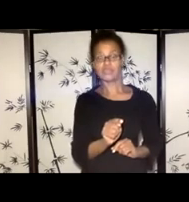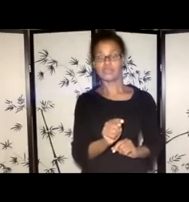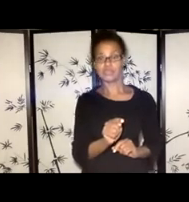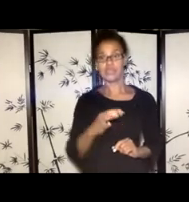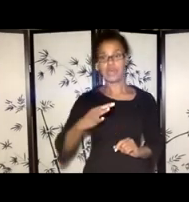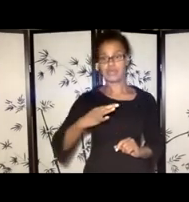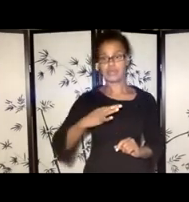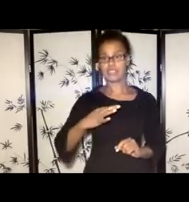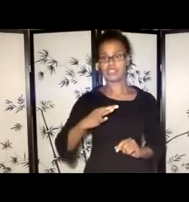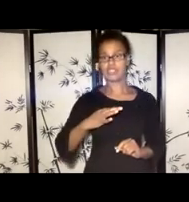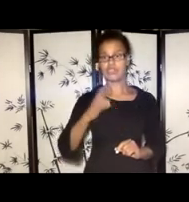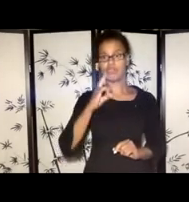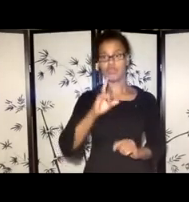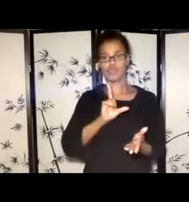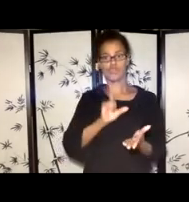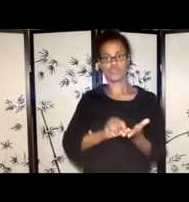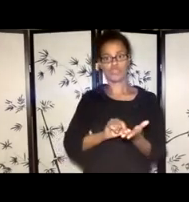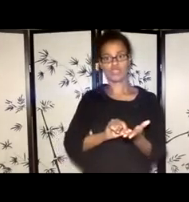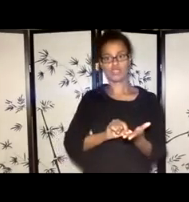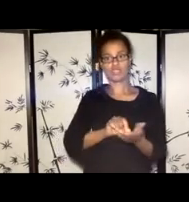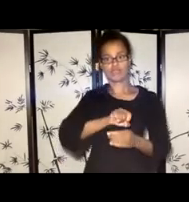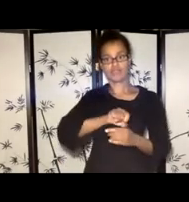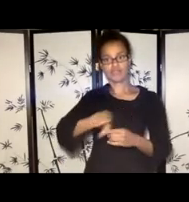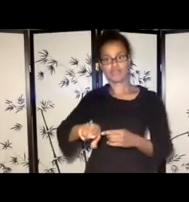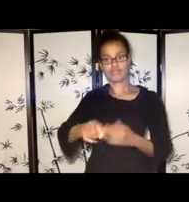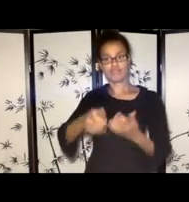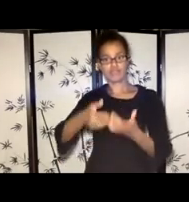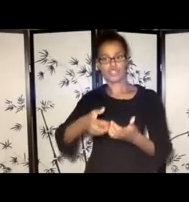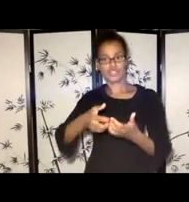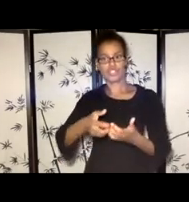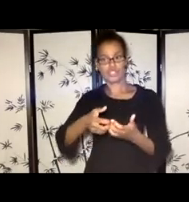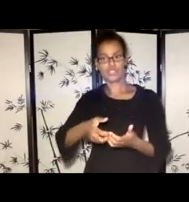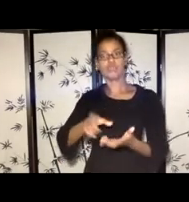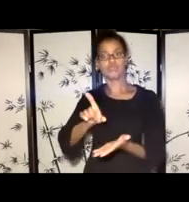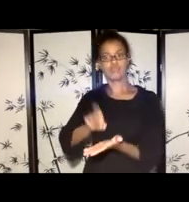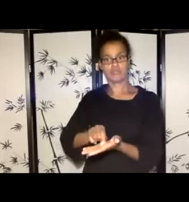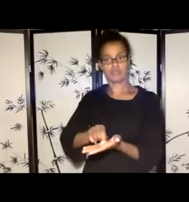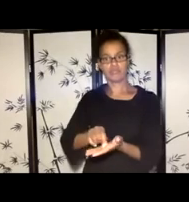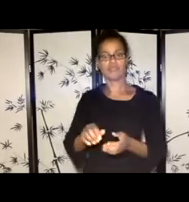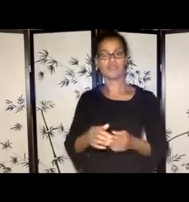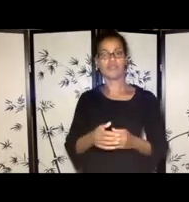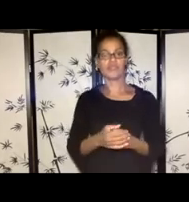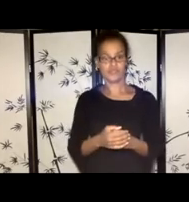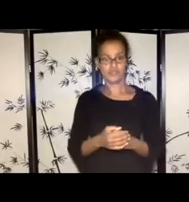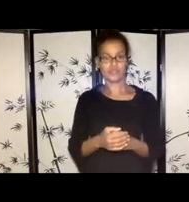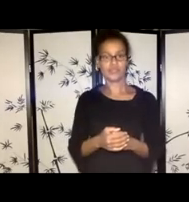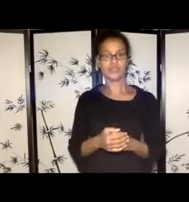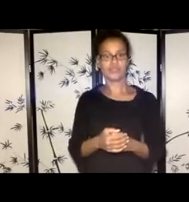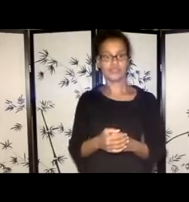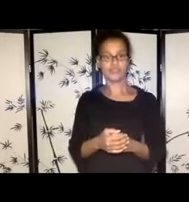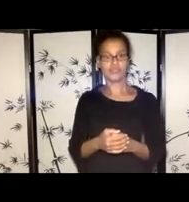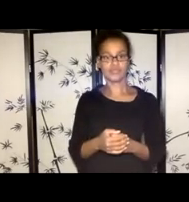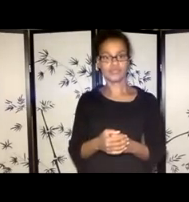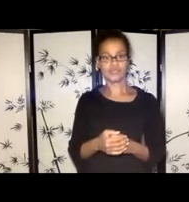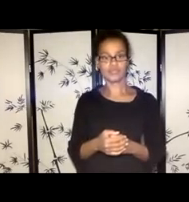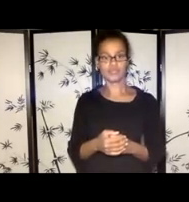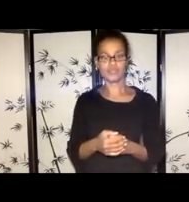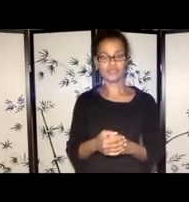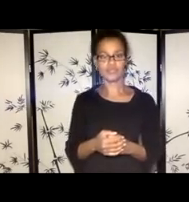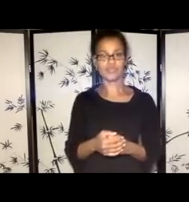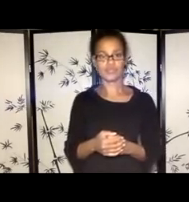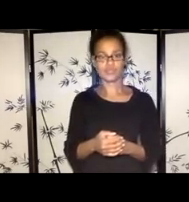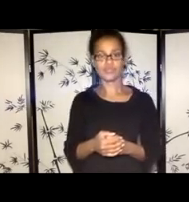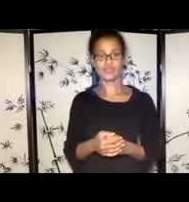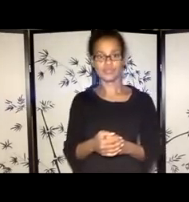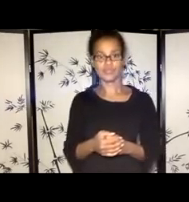where you can cut and paste the questions and work in word. Just keep in mind there are